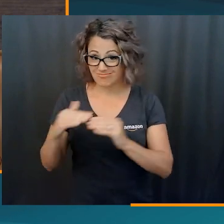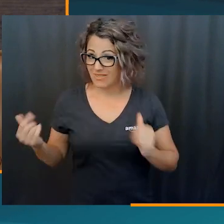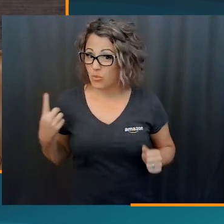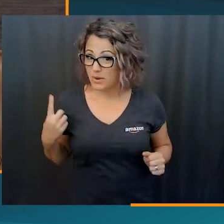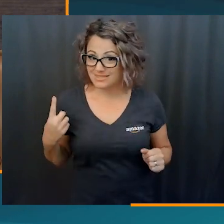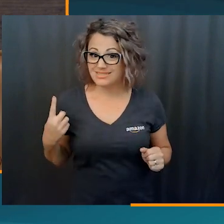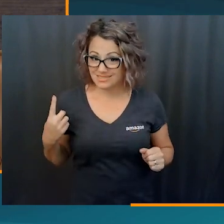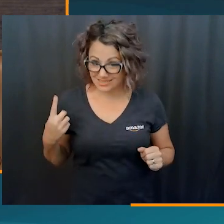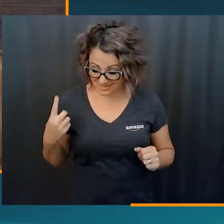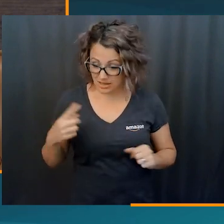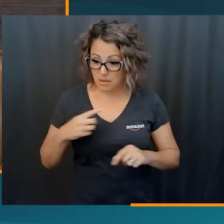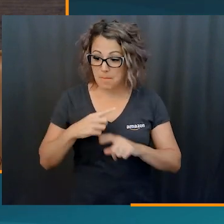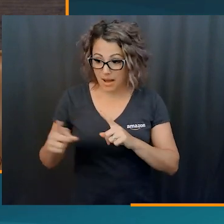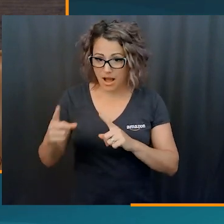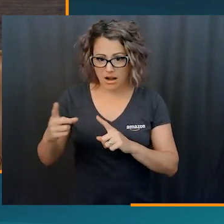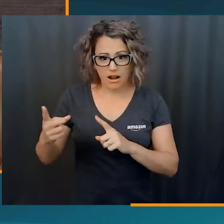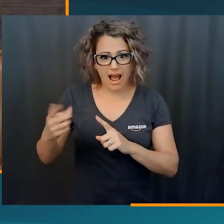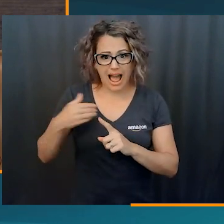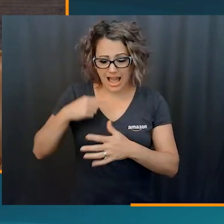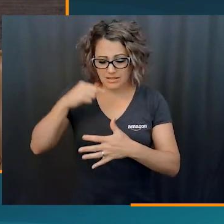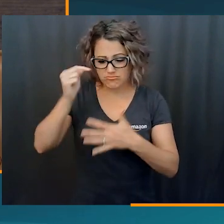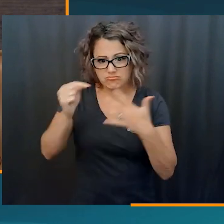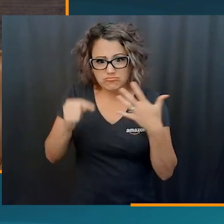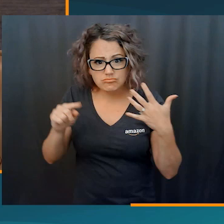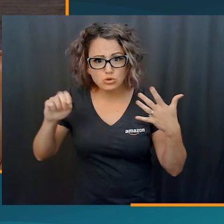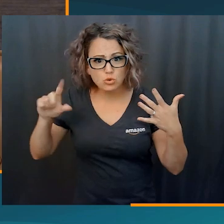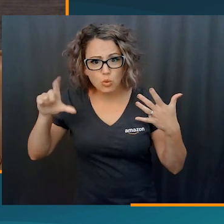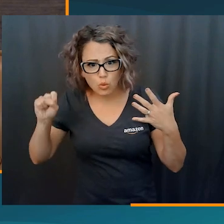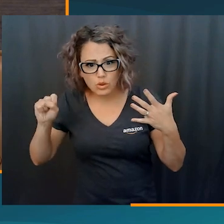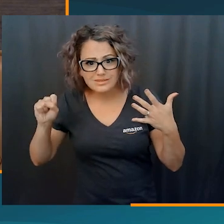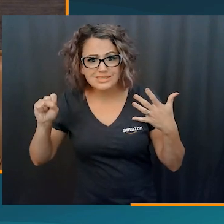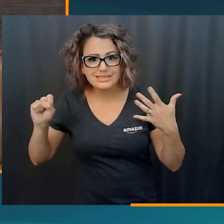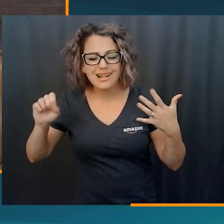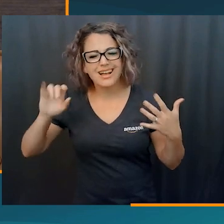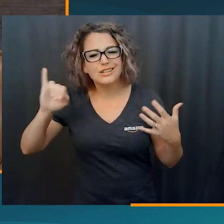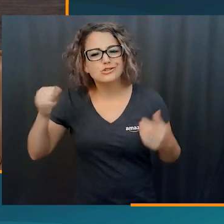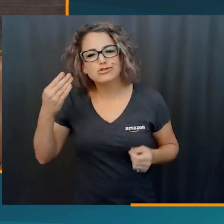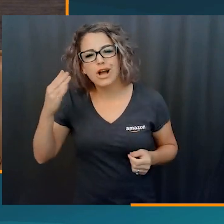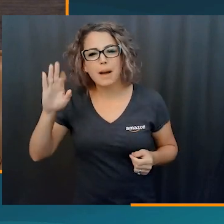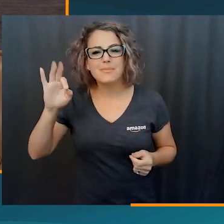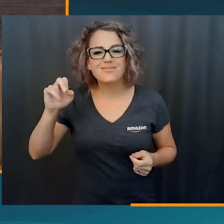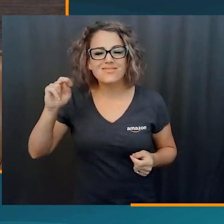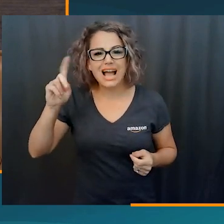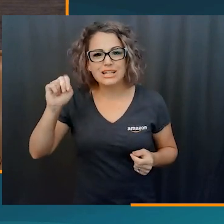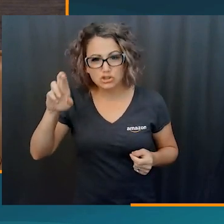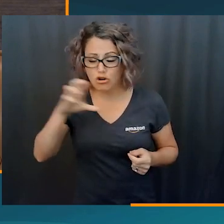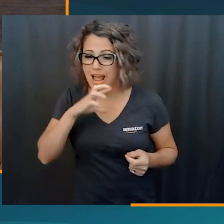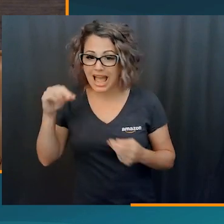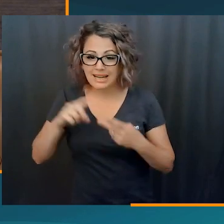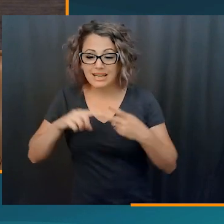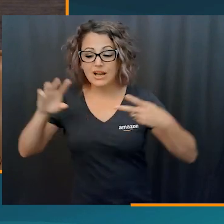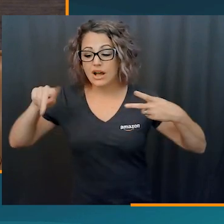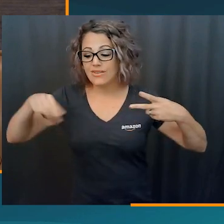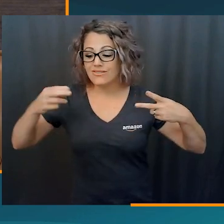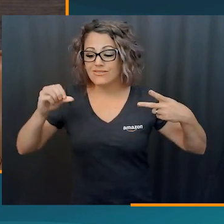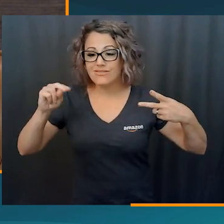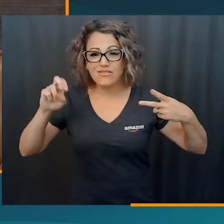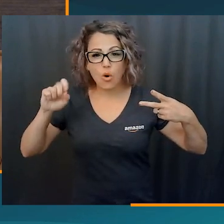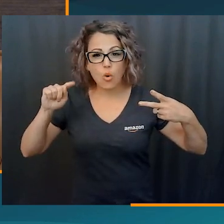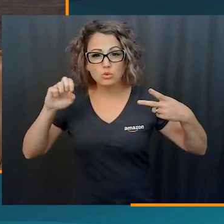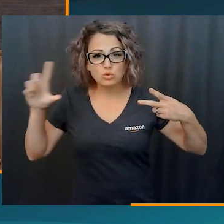level one warehouse associate, and used the tools that are provided by Amazon, like Job Finder to find